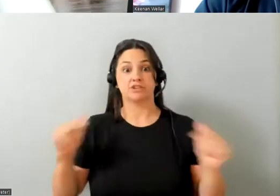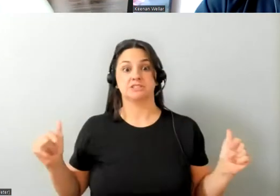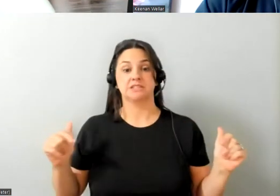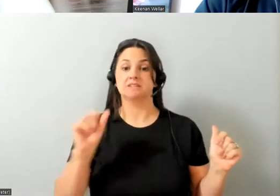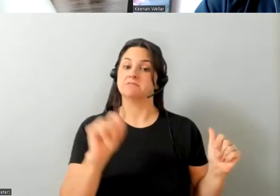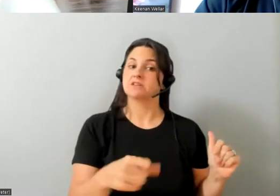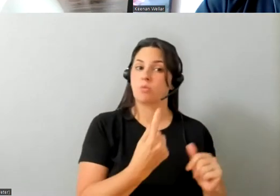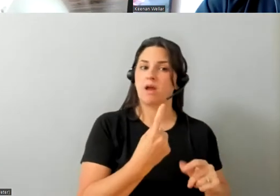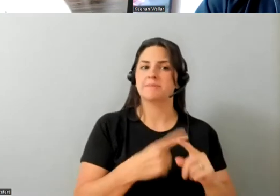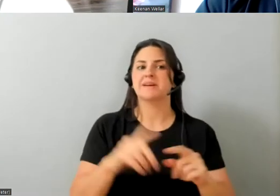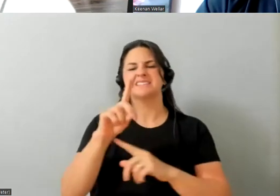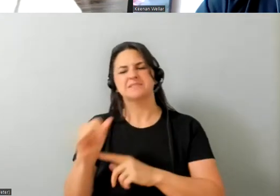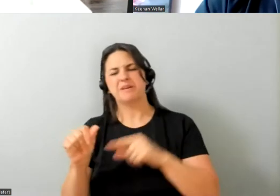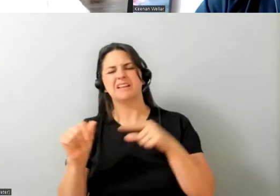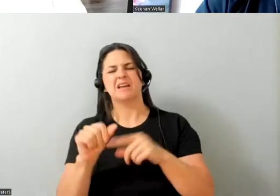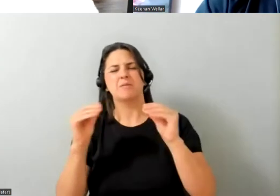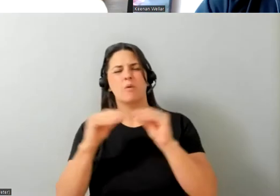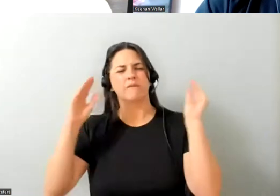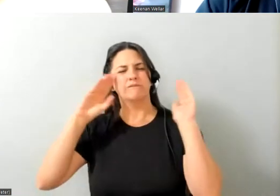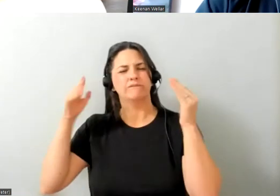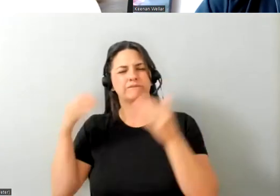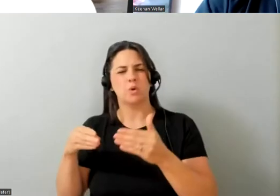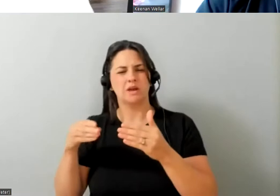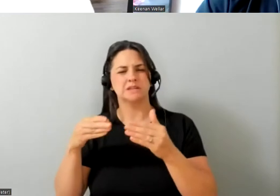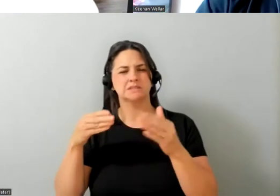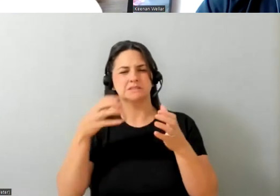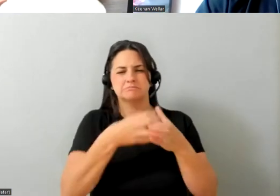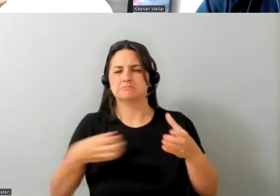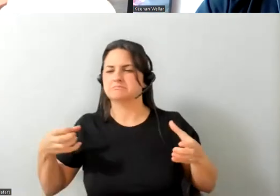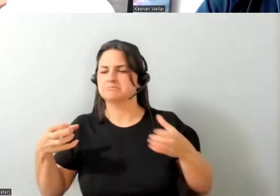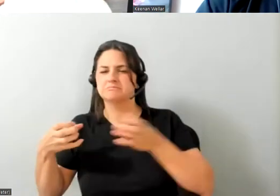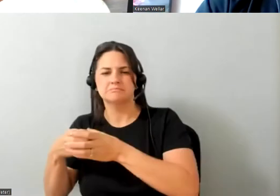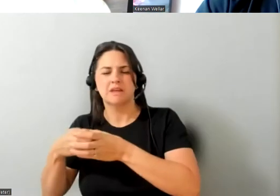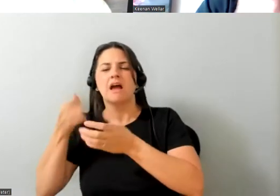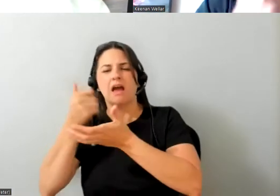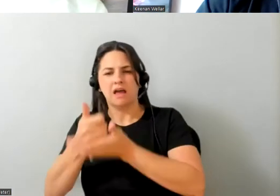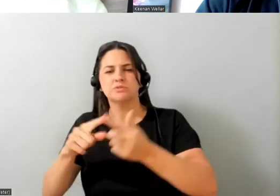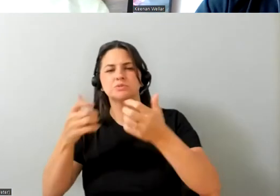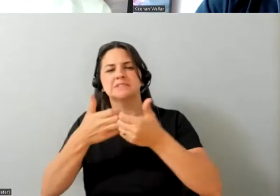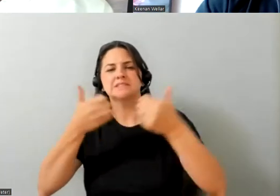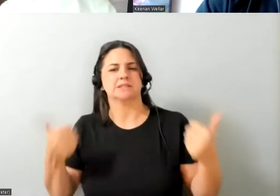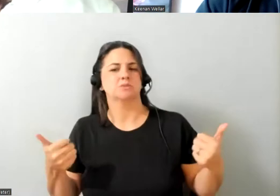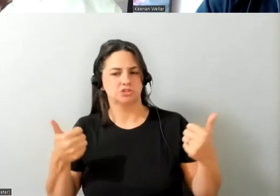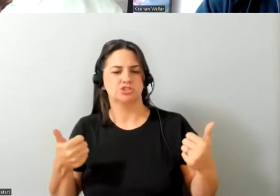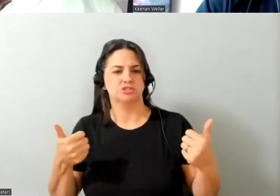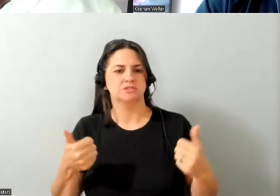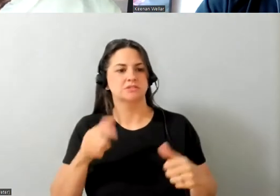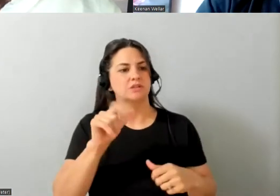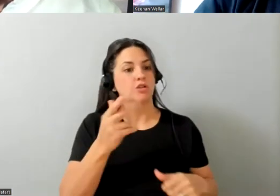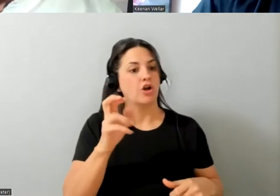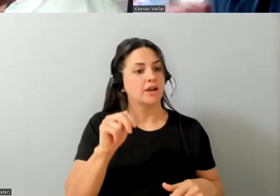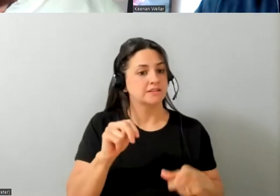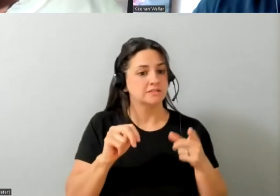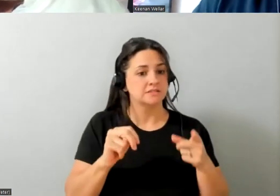perhaps a little bit more focused uh and sometimes it's helpful to distinguish between the two um lauren do you want to